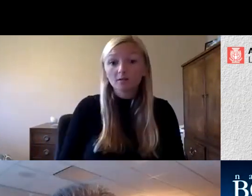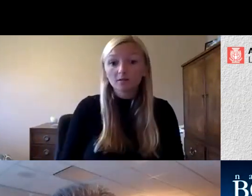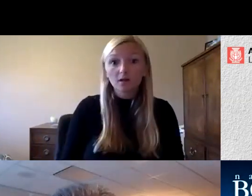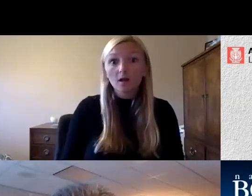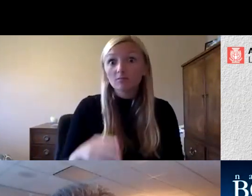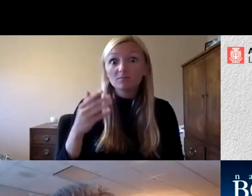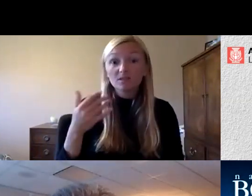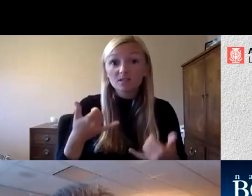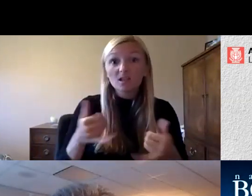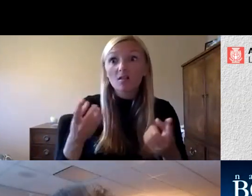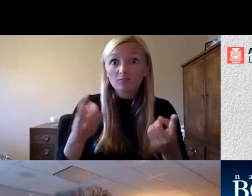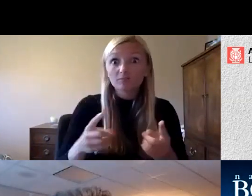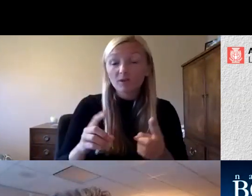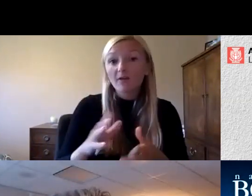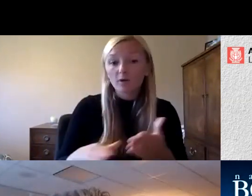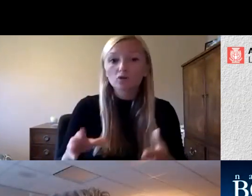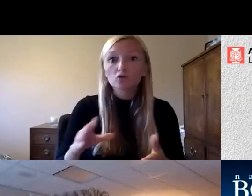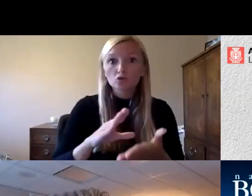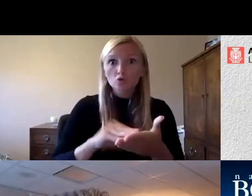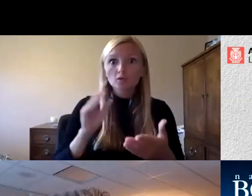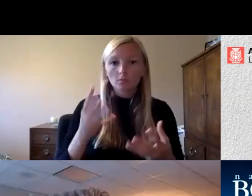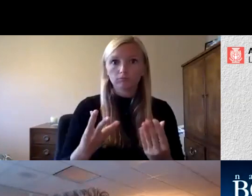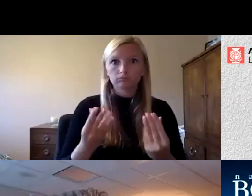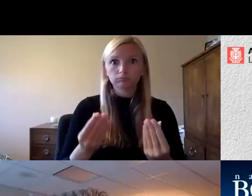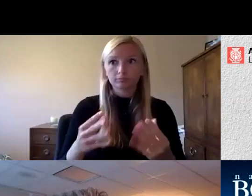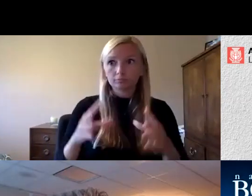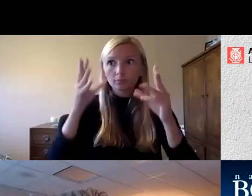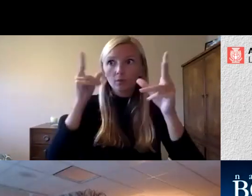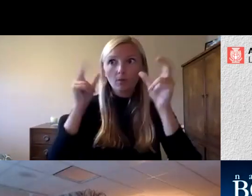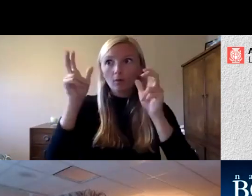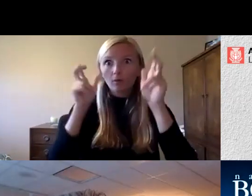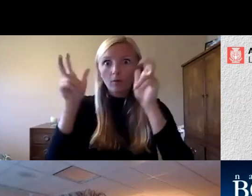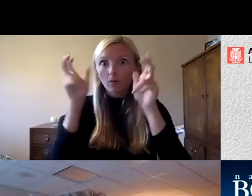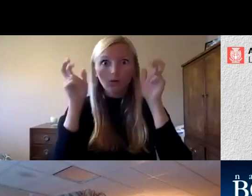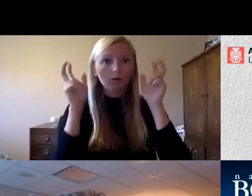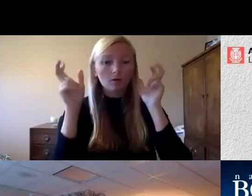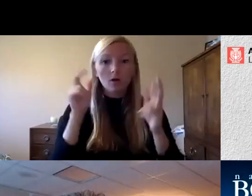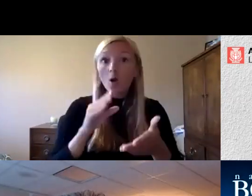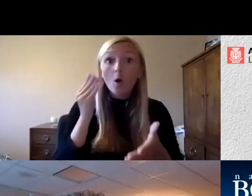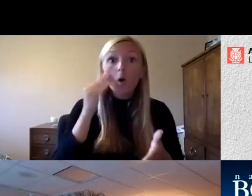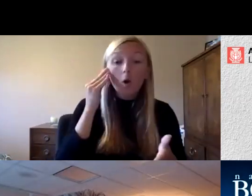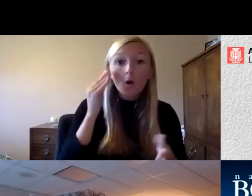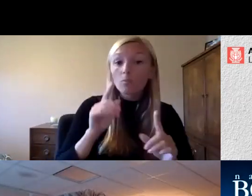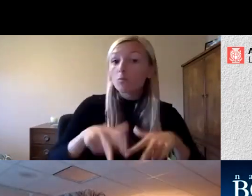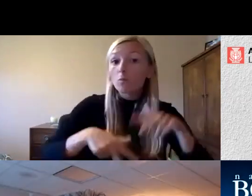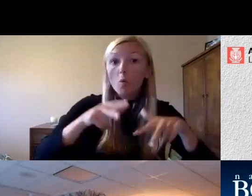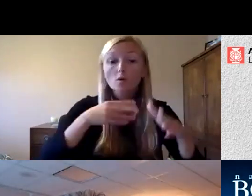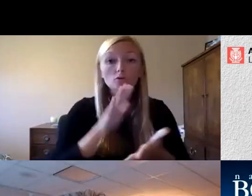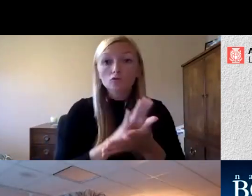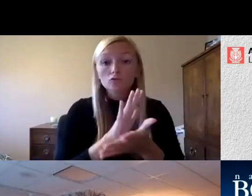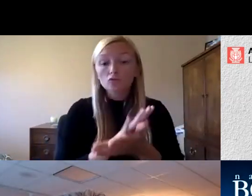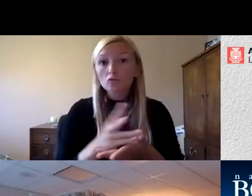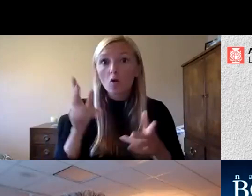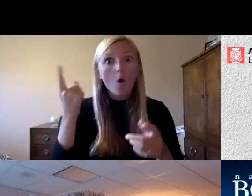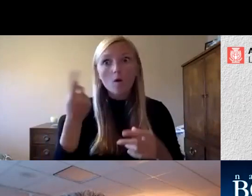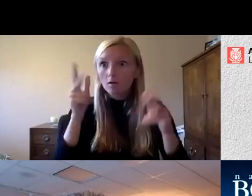already the students are like sponges they're absorbing everything around them whether it's at home on their journey to school so i